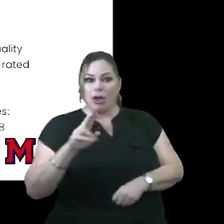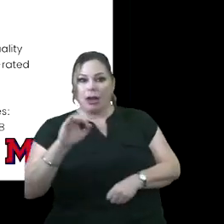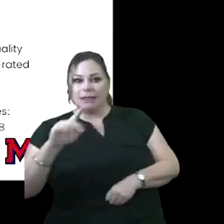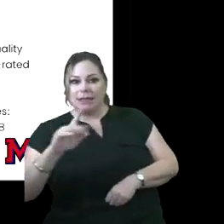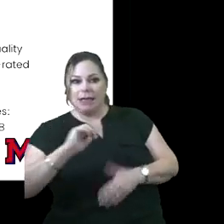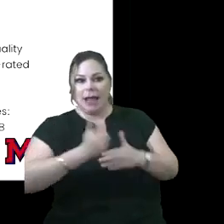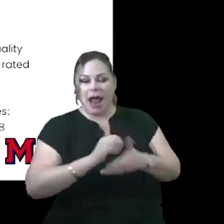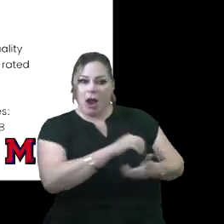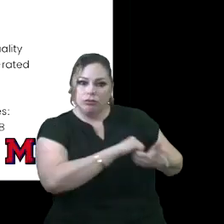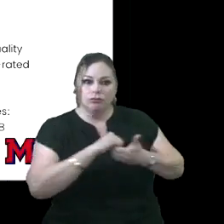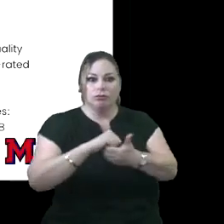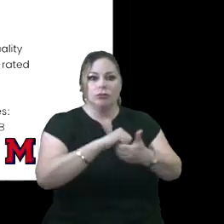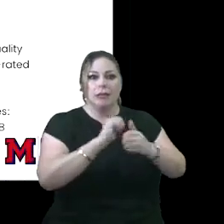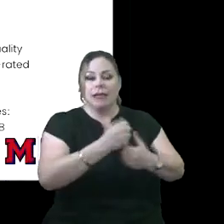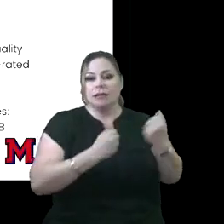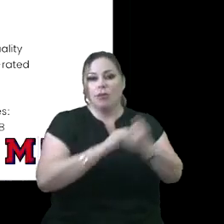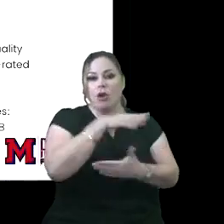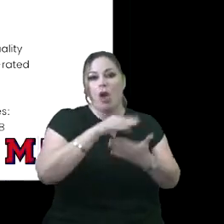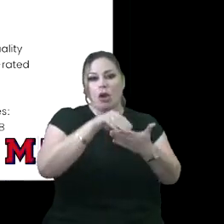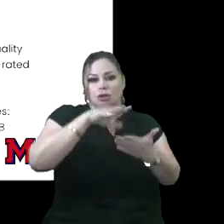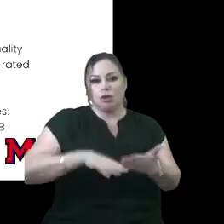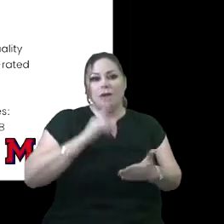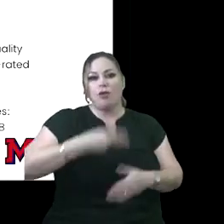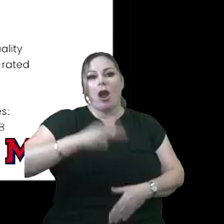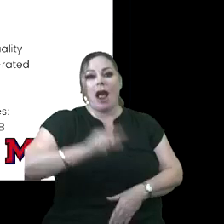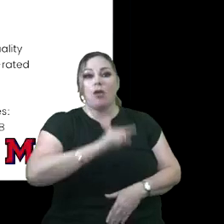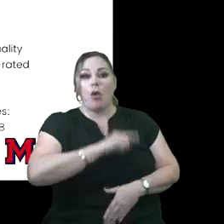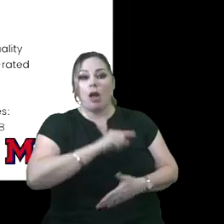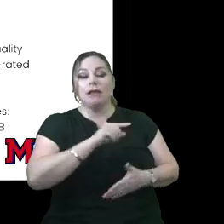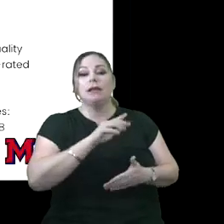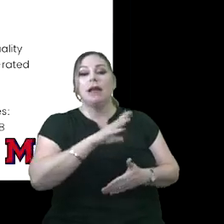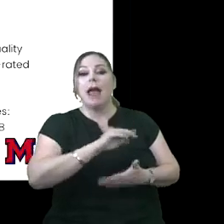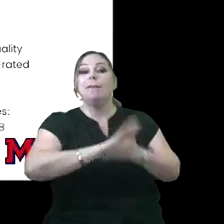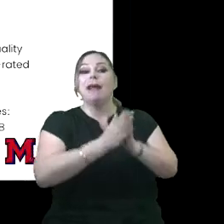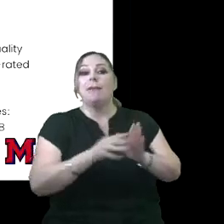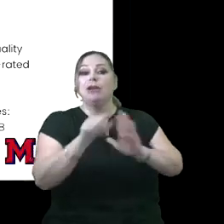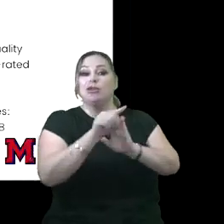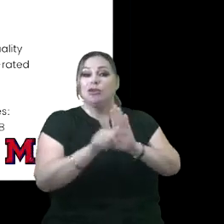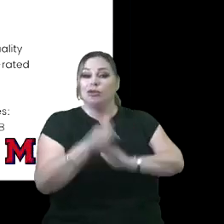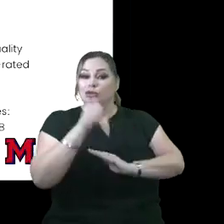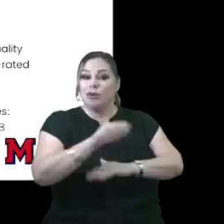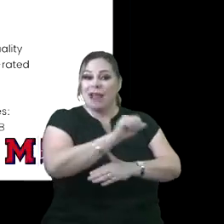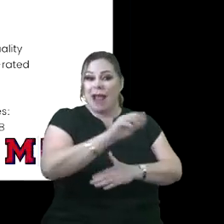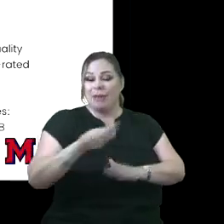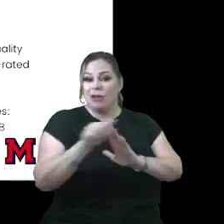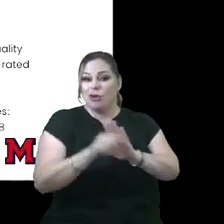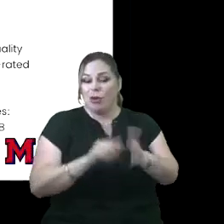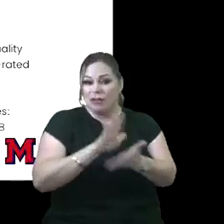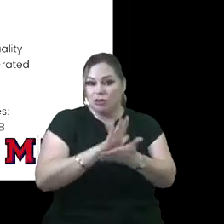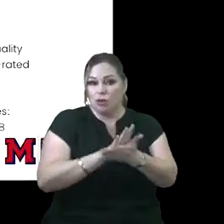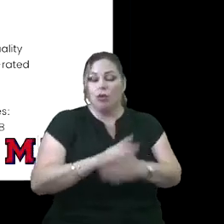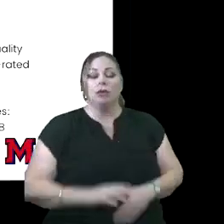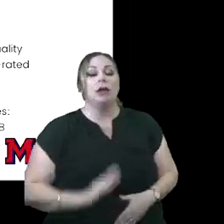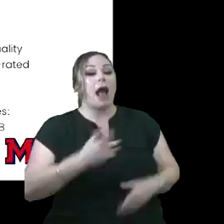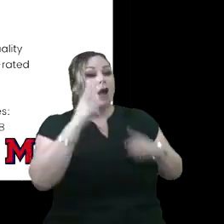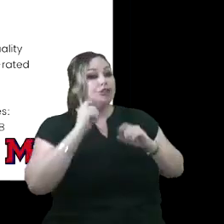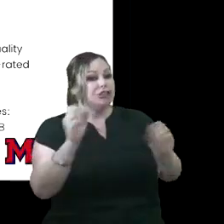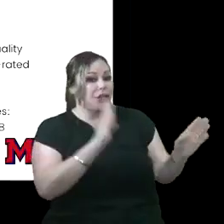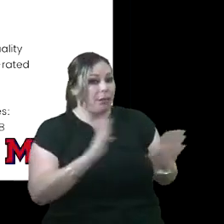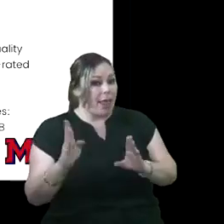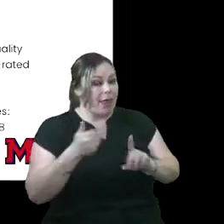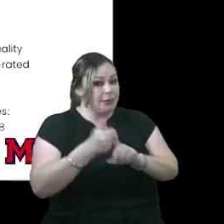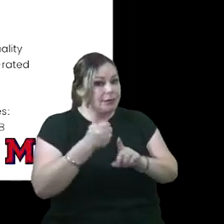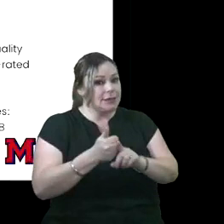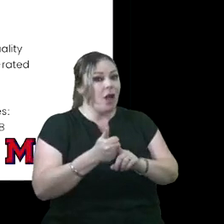support all scholars and being a high quality A and B rated schools. So the Maine ISD strategic plan is